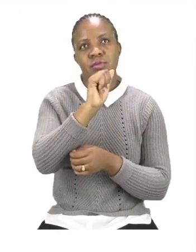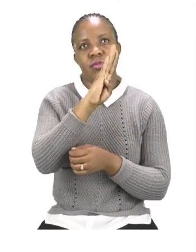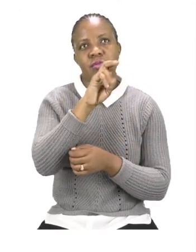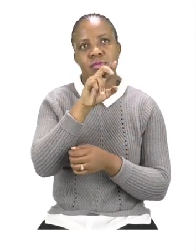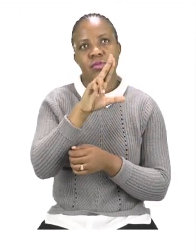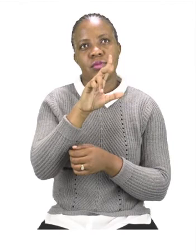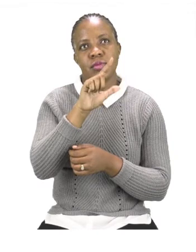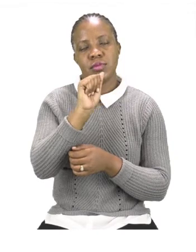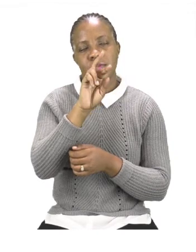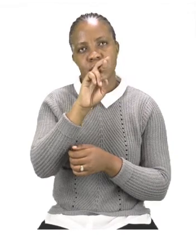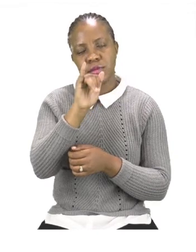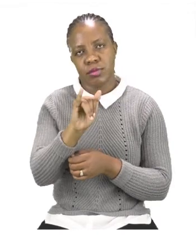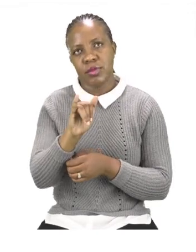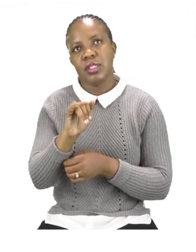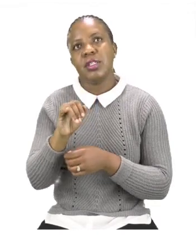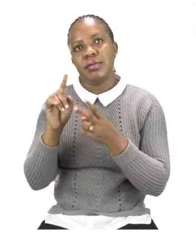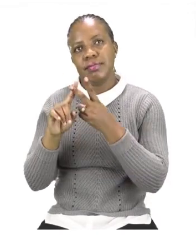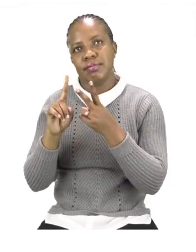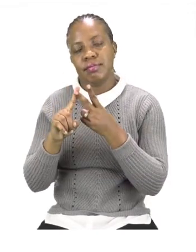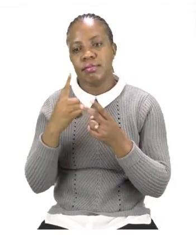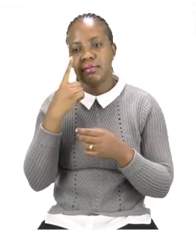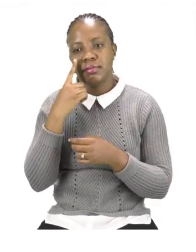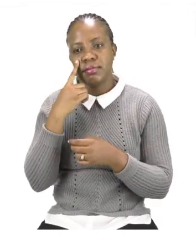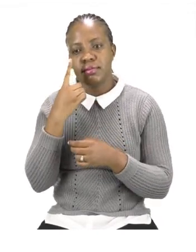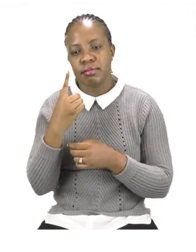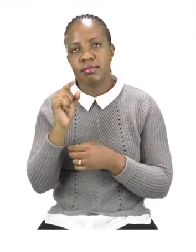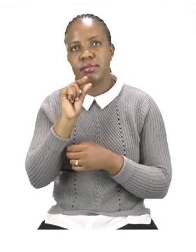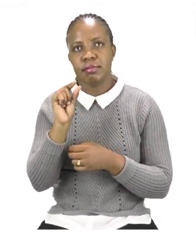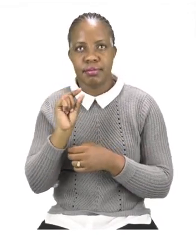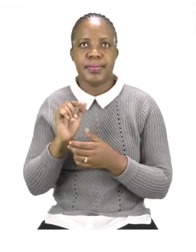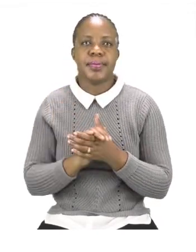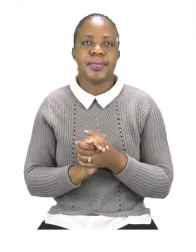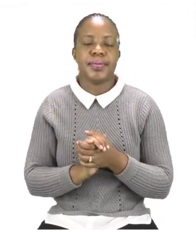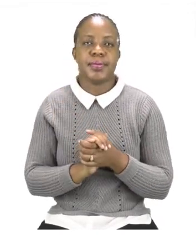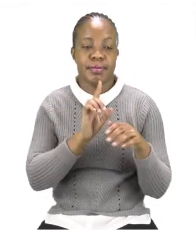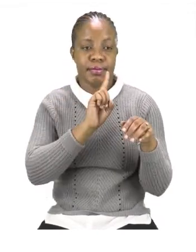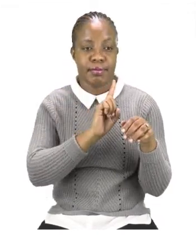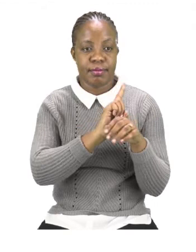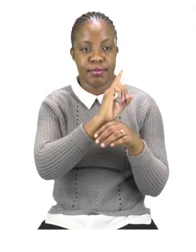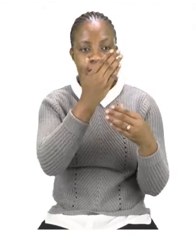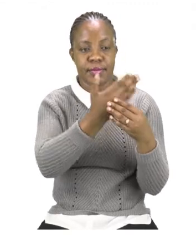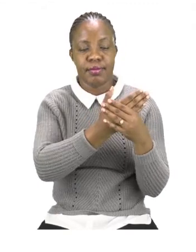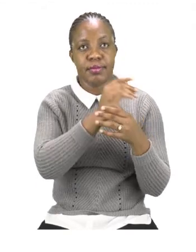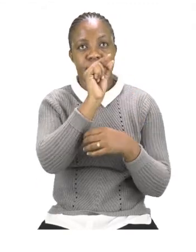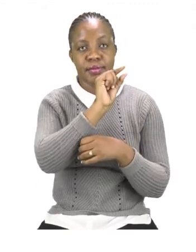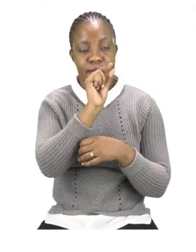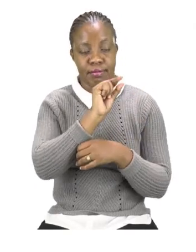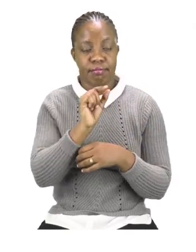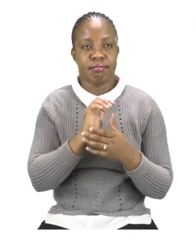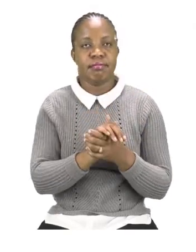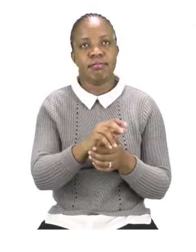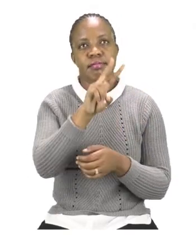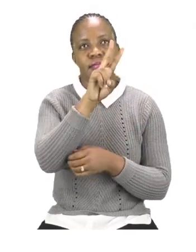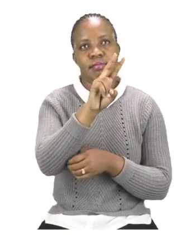words. Now let's start with the vocabulary words. Remember vocabulary words are words that